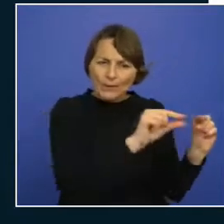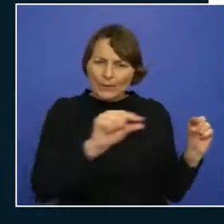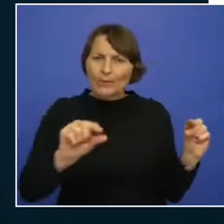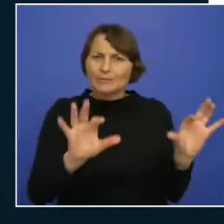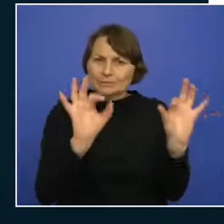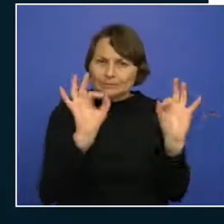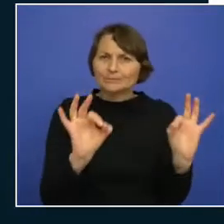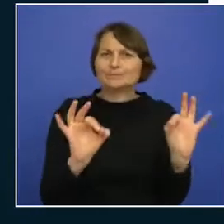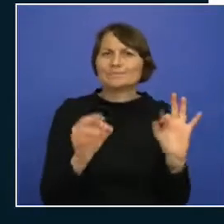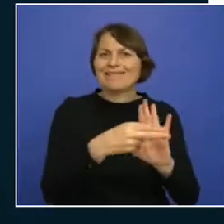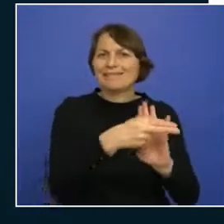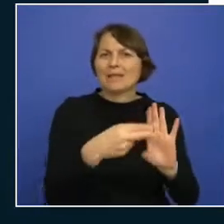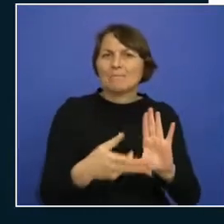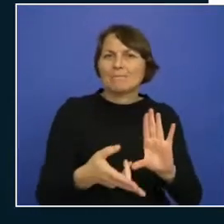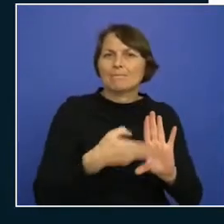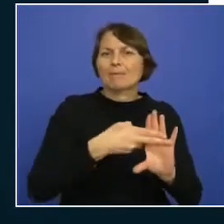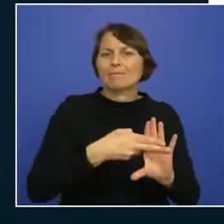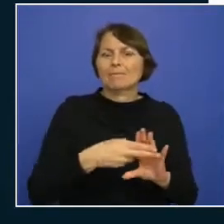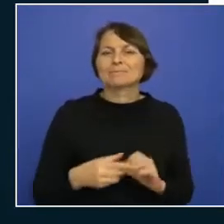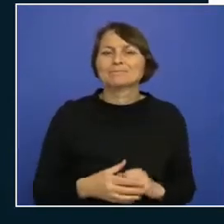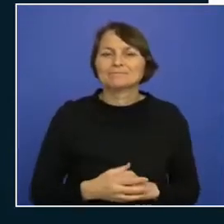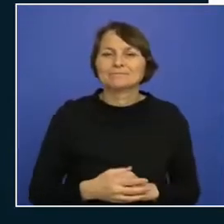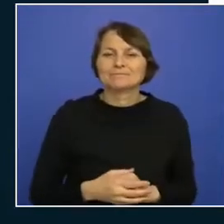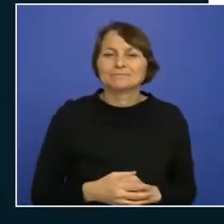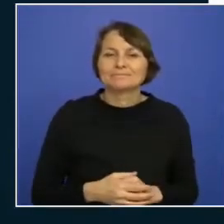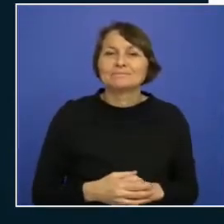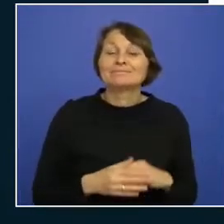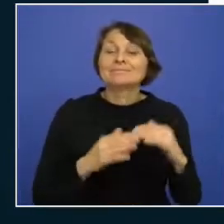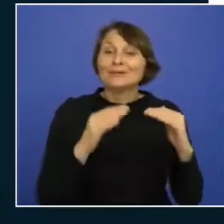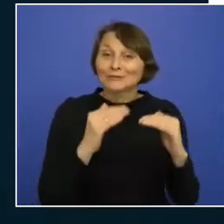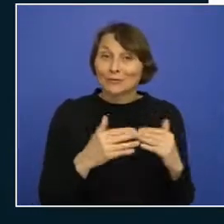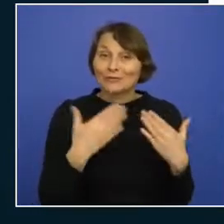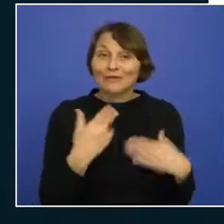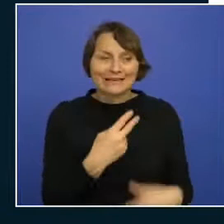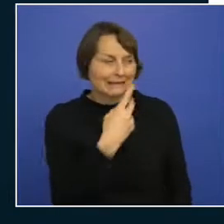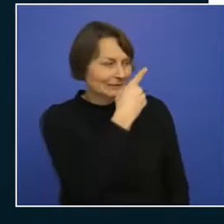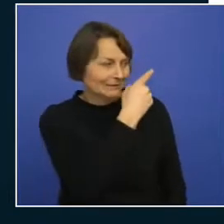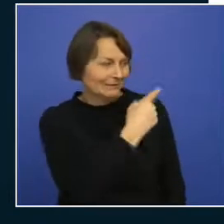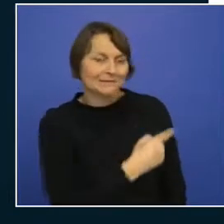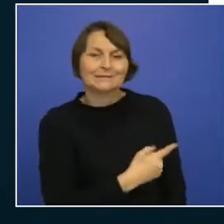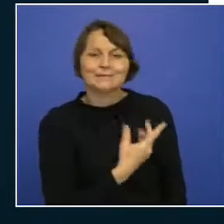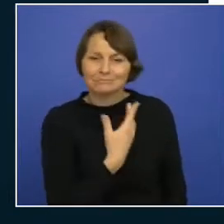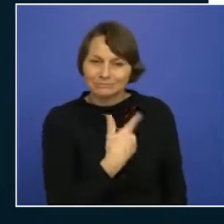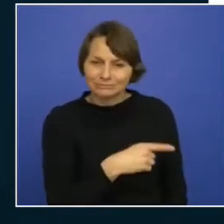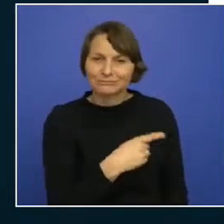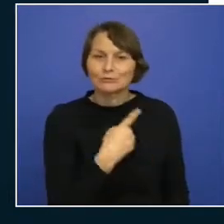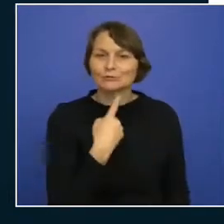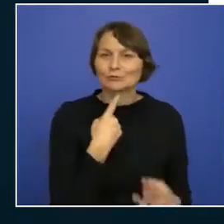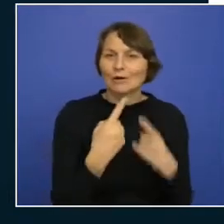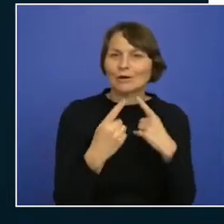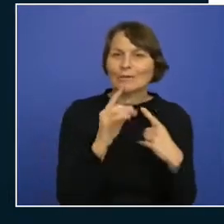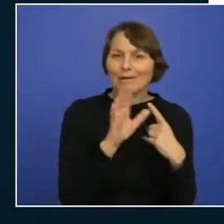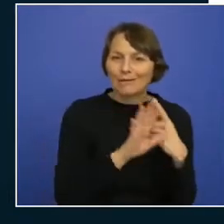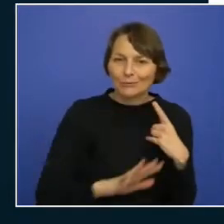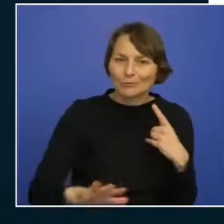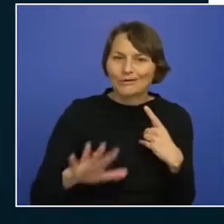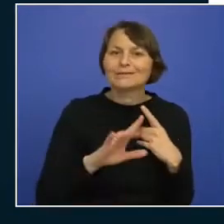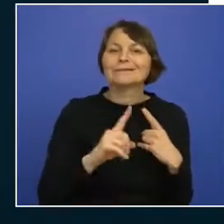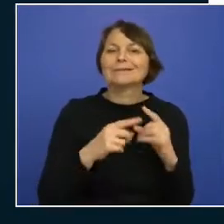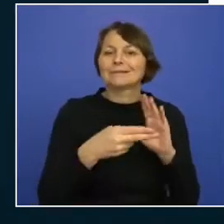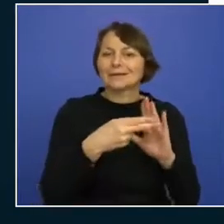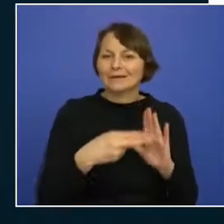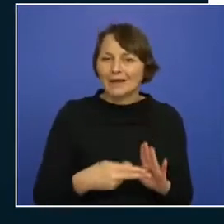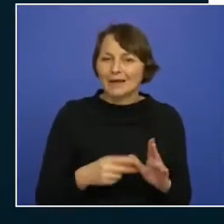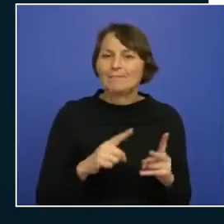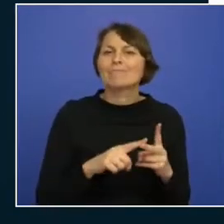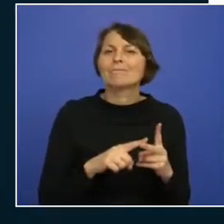so we looked at regions sorry resource groups and specifically at regions and naming convention components and naming